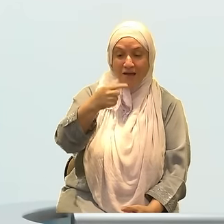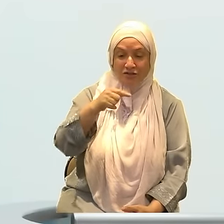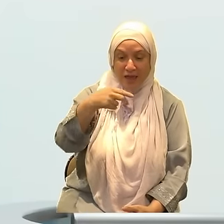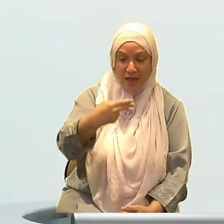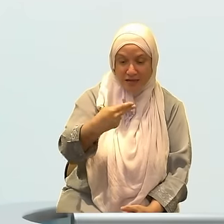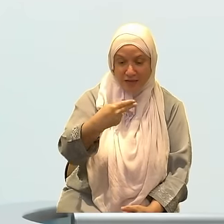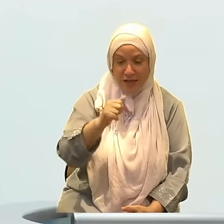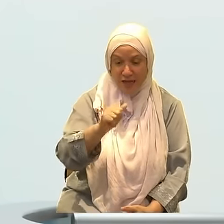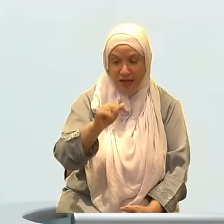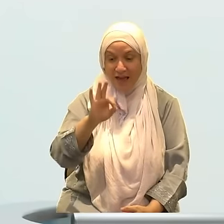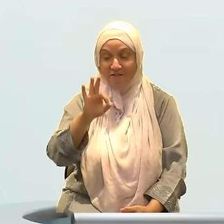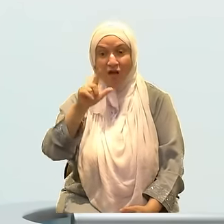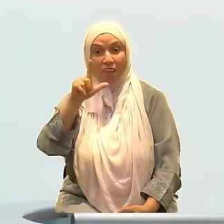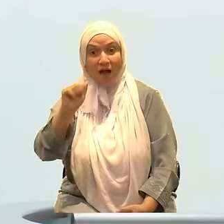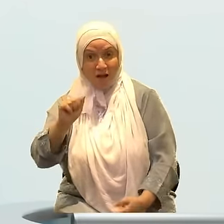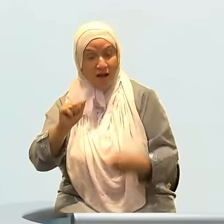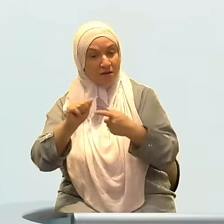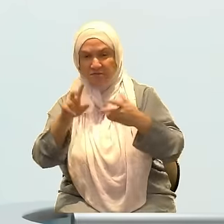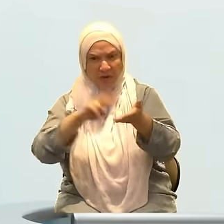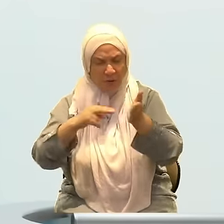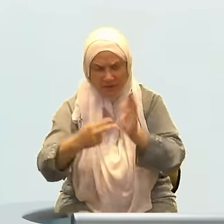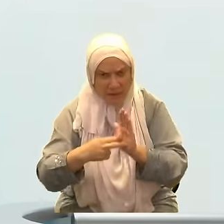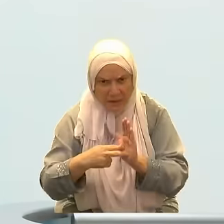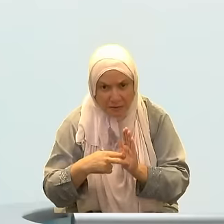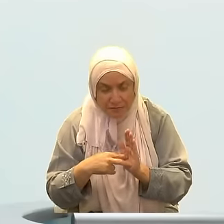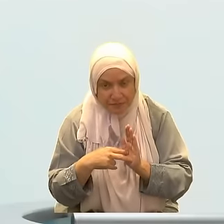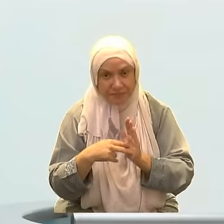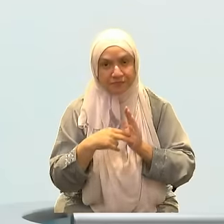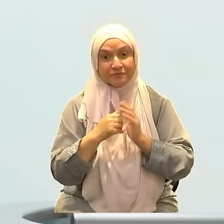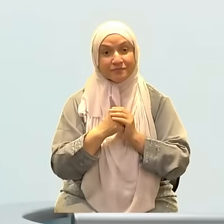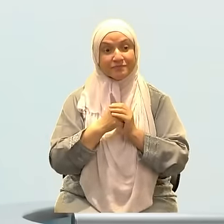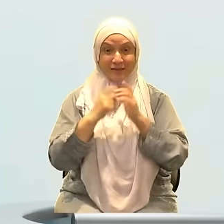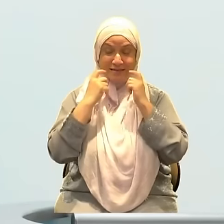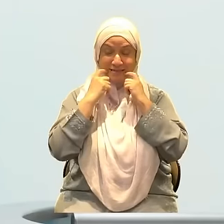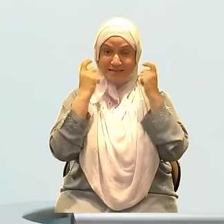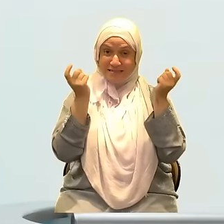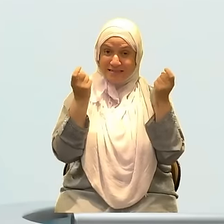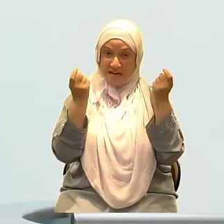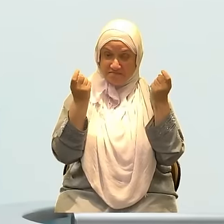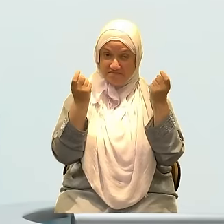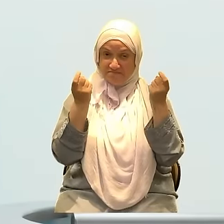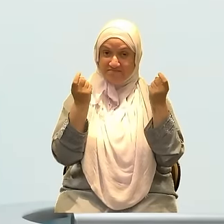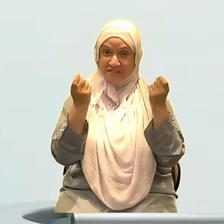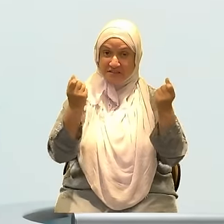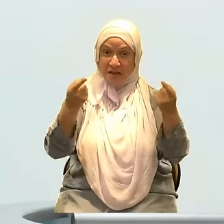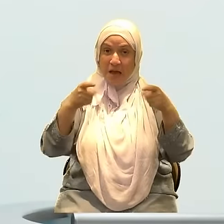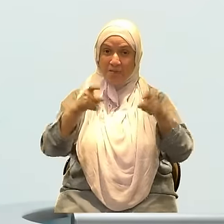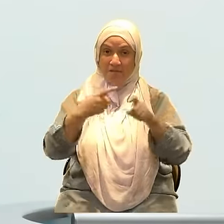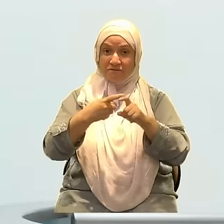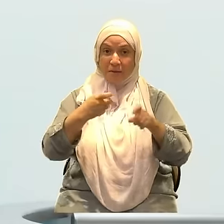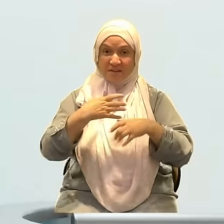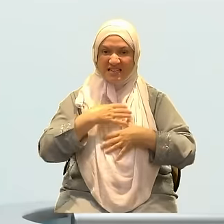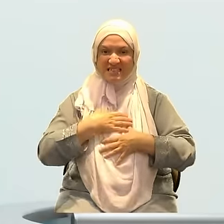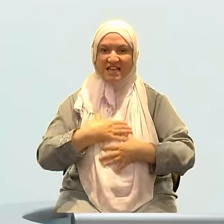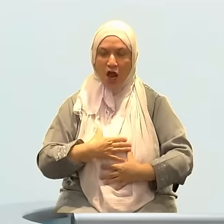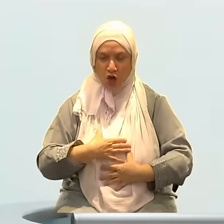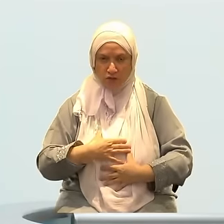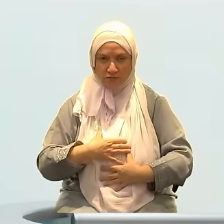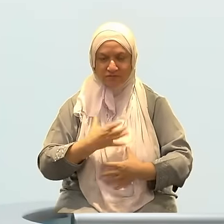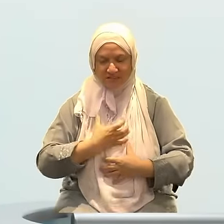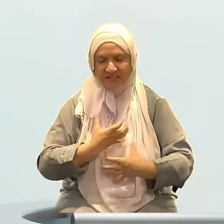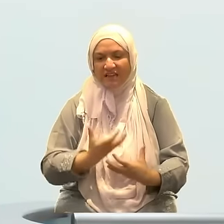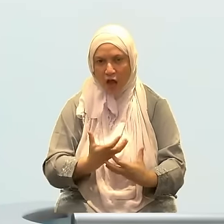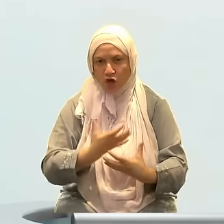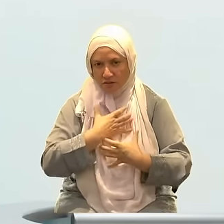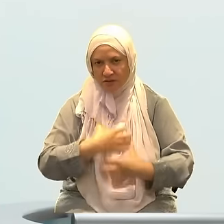coming out of desire. There are sins that emanate out of shahwah. There are sins that emanate out of desire. And then there are sins